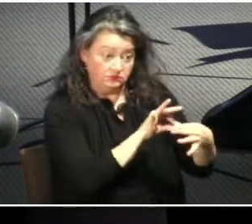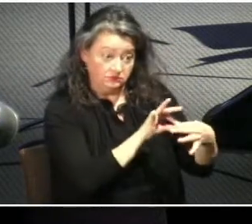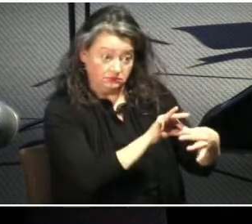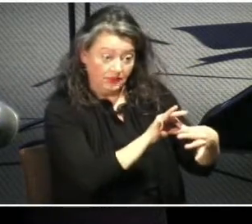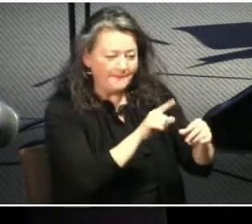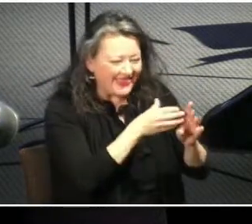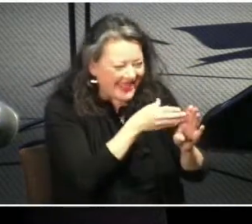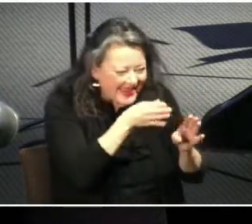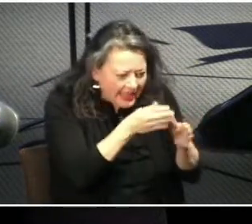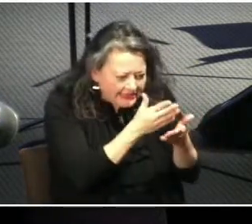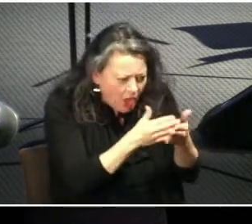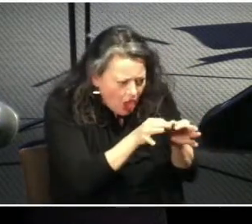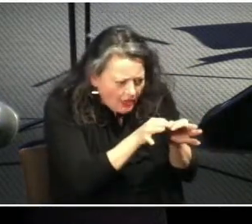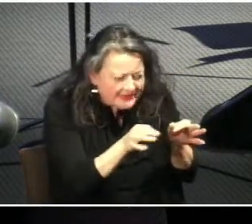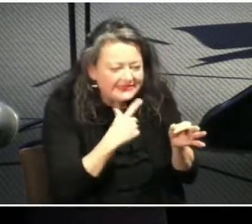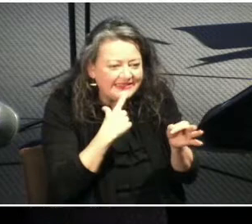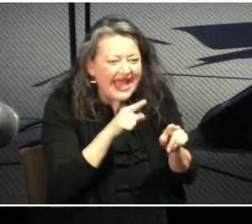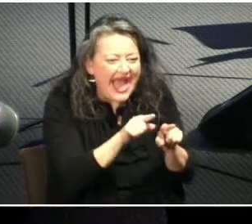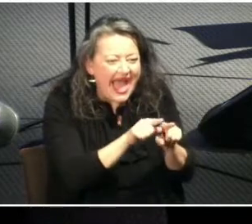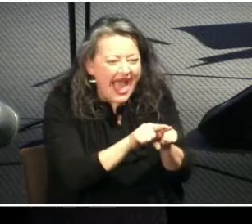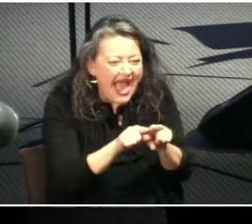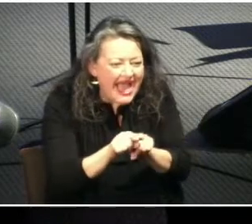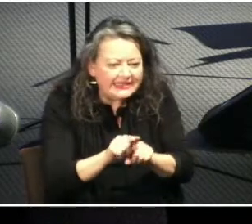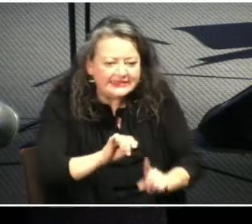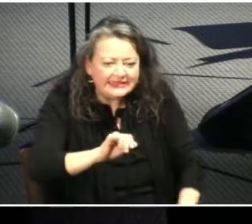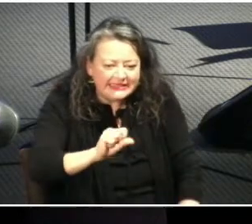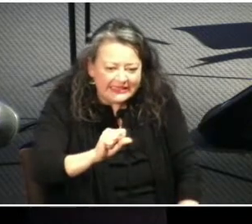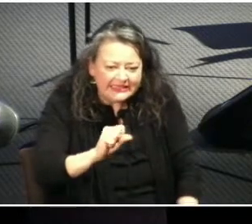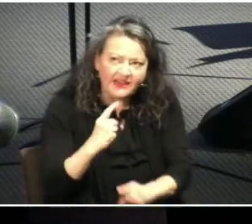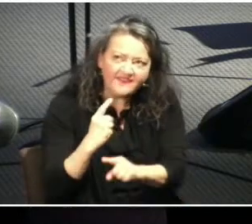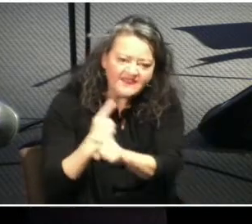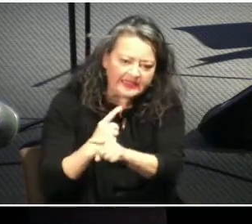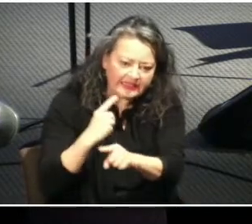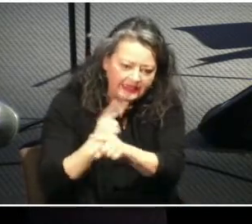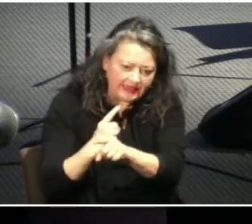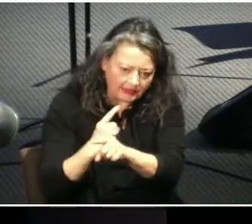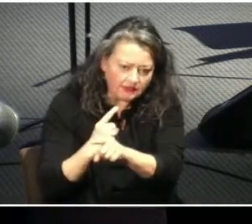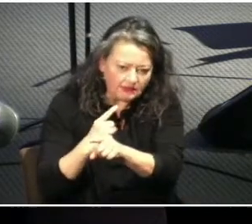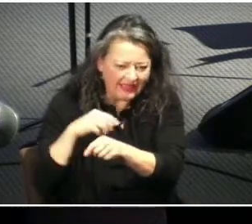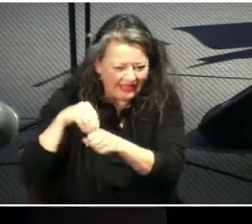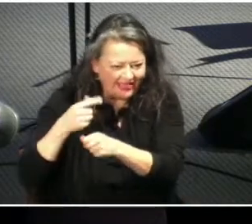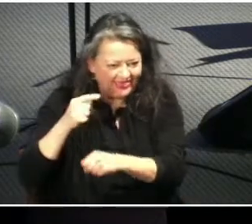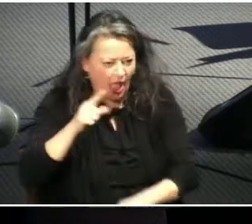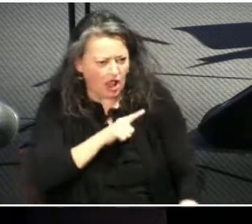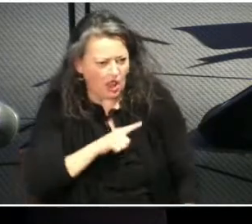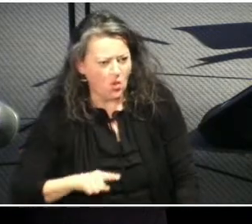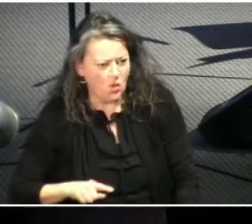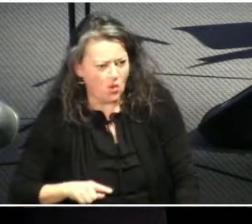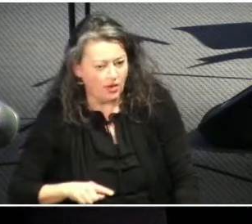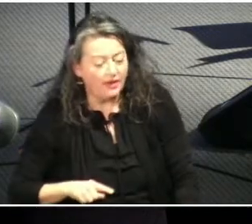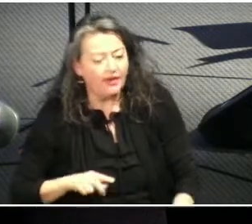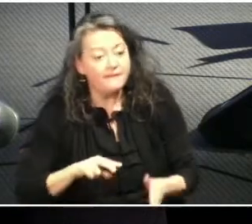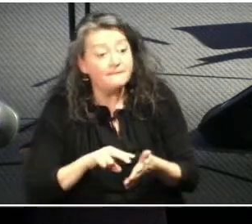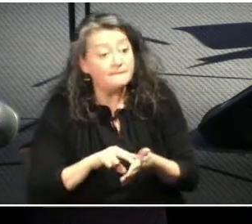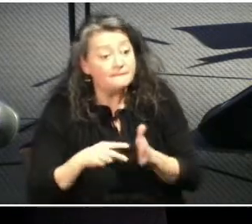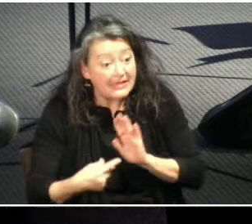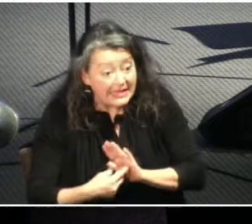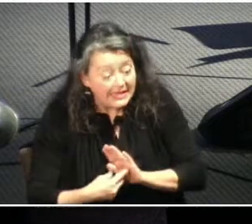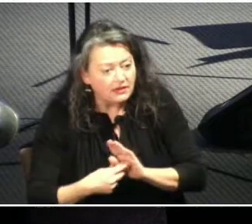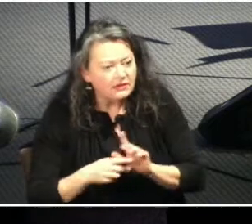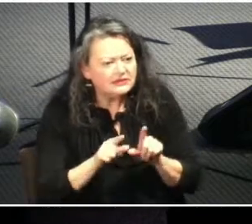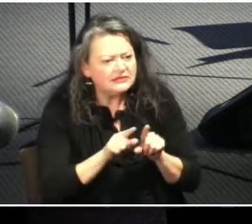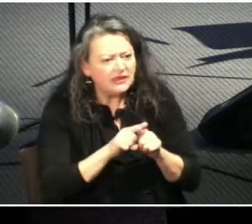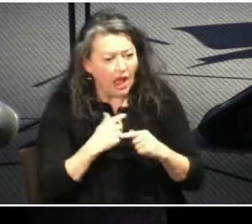is fitting in the Lord. To submit in this way is to adopt the posture of Jesus towards his